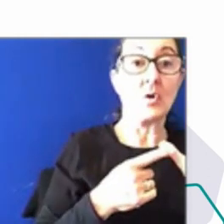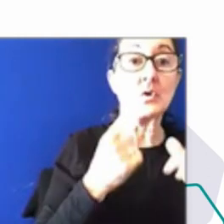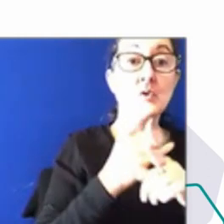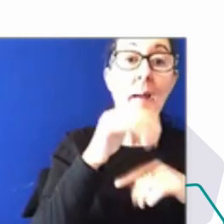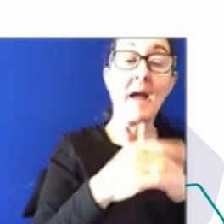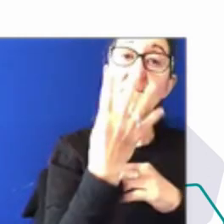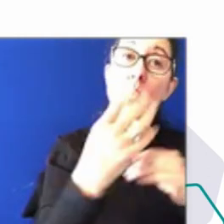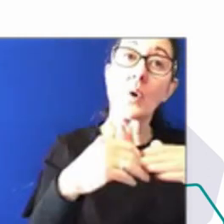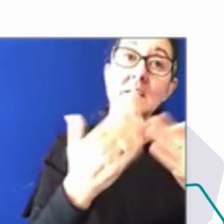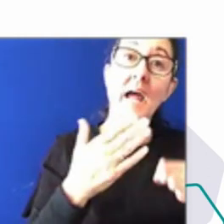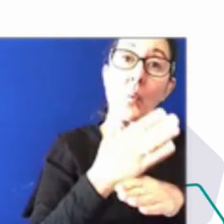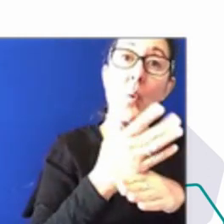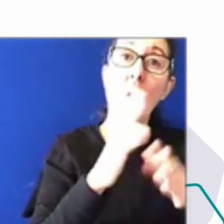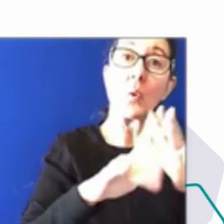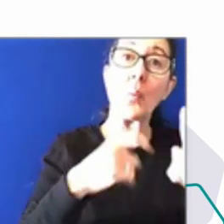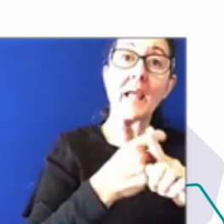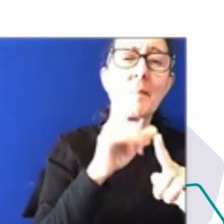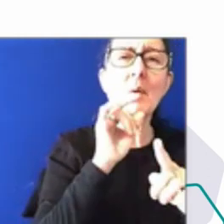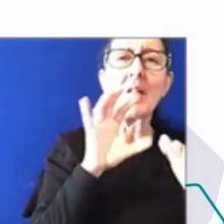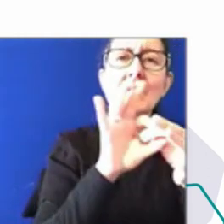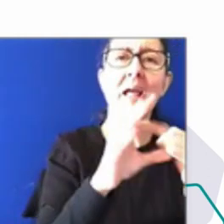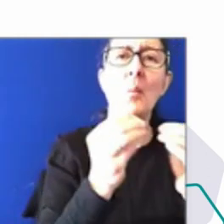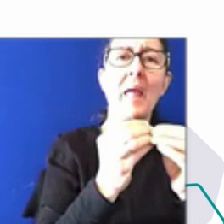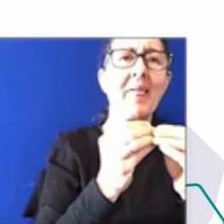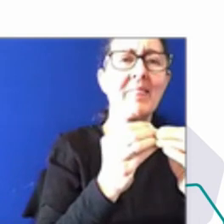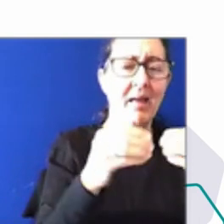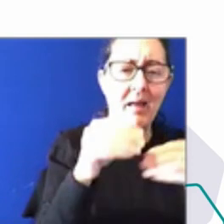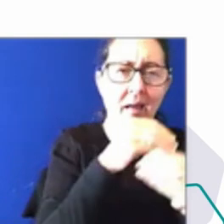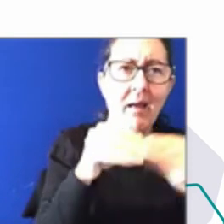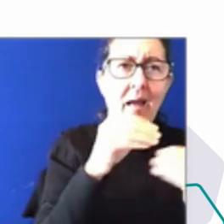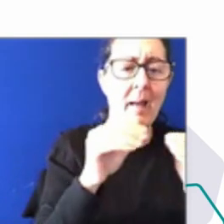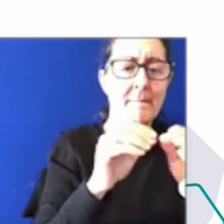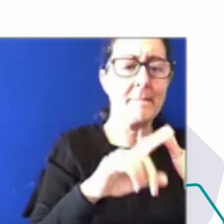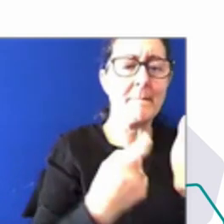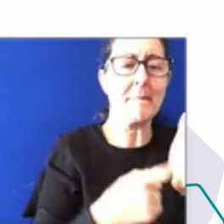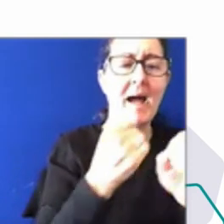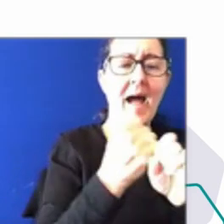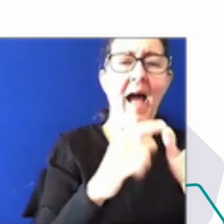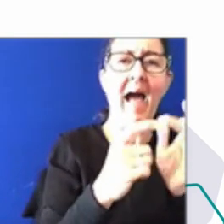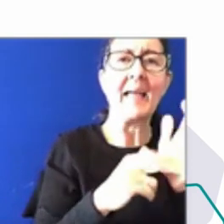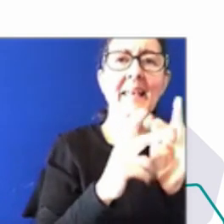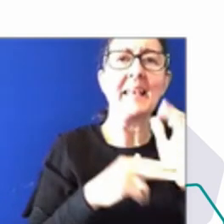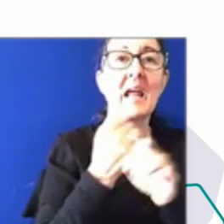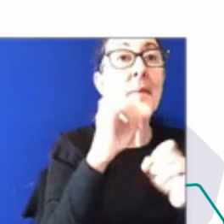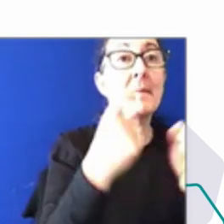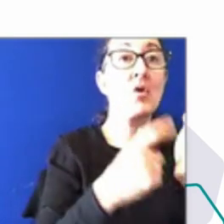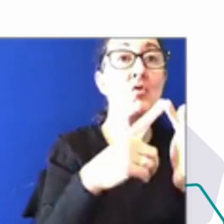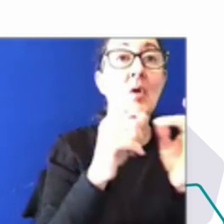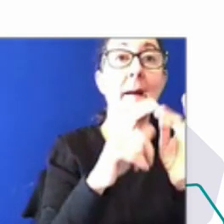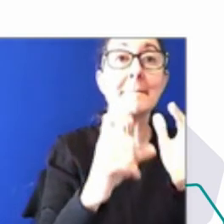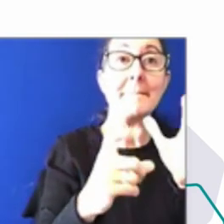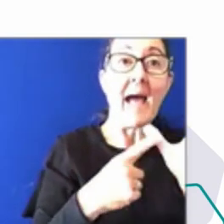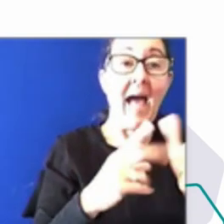that one may link back into the bargaining. So I'll start with Helen. And then if Rebecca or Natalie have some thoughts, I'd appreciate their thoughts.